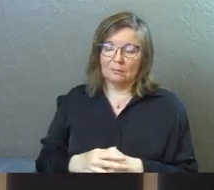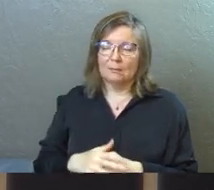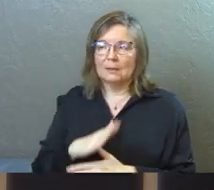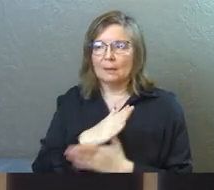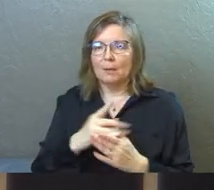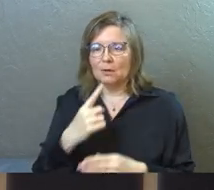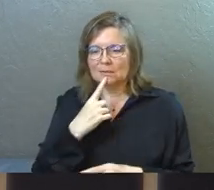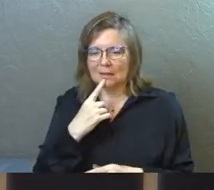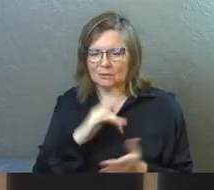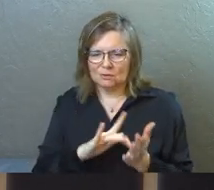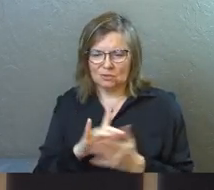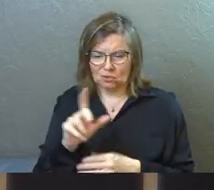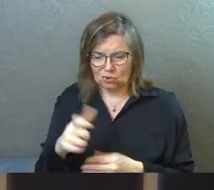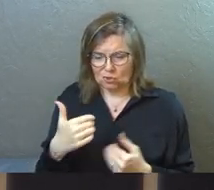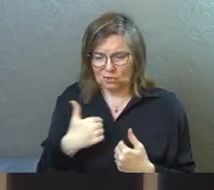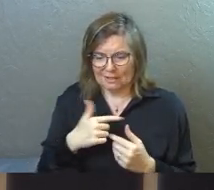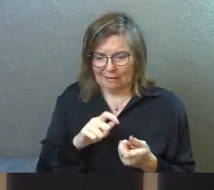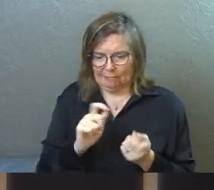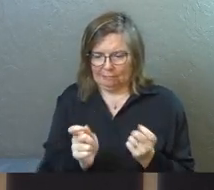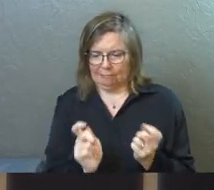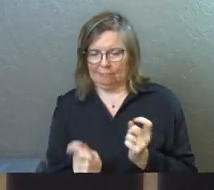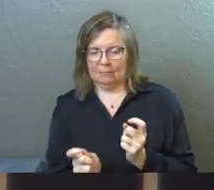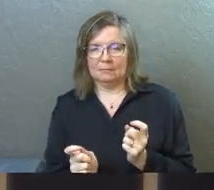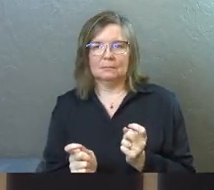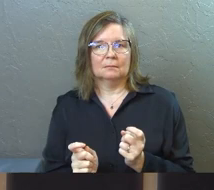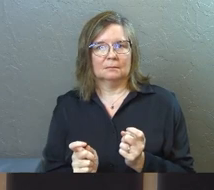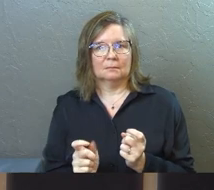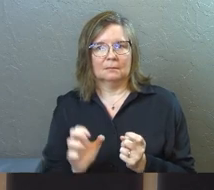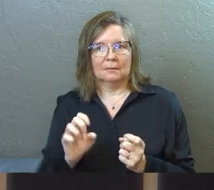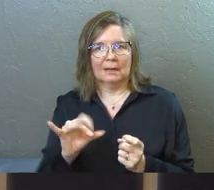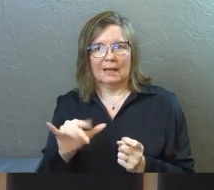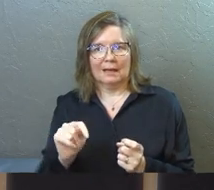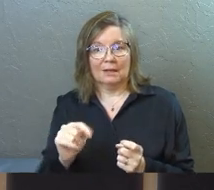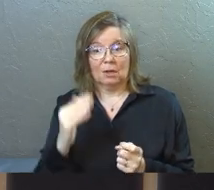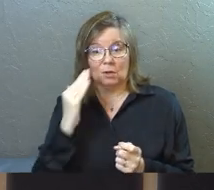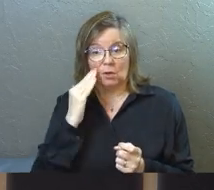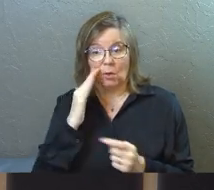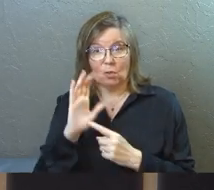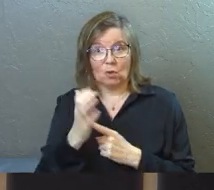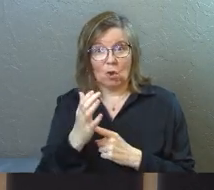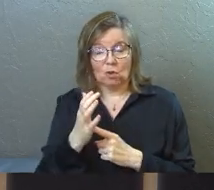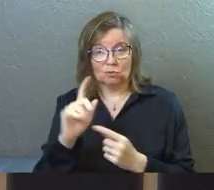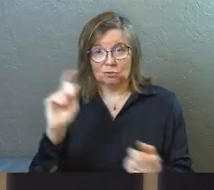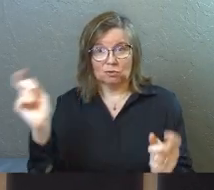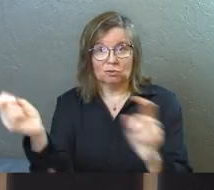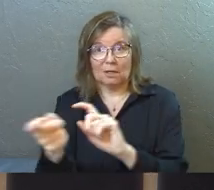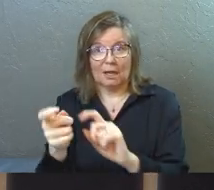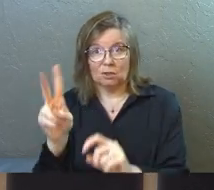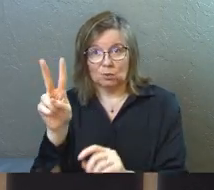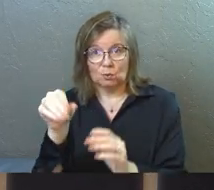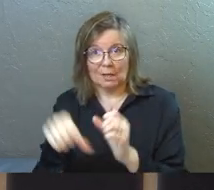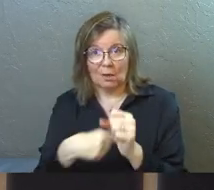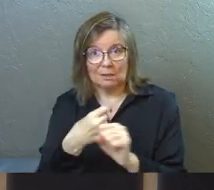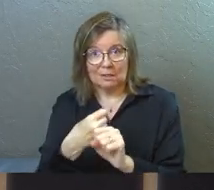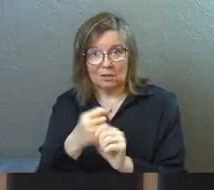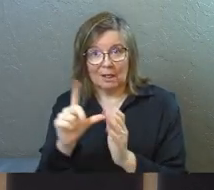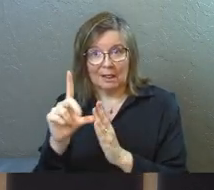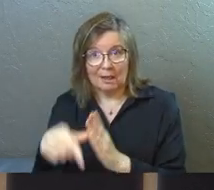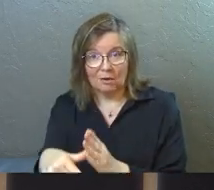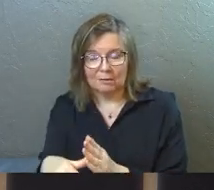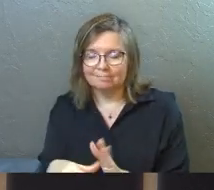There's a part of you that's like, Jesus, shouldn't you have edited those knowing where culture was going to head 2,000 years later?